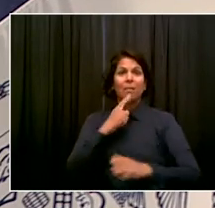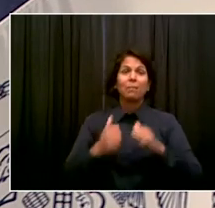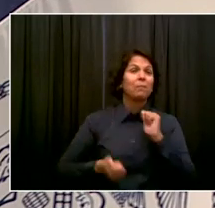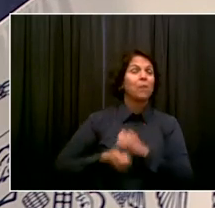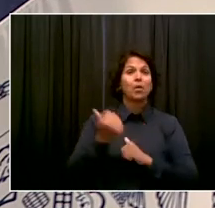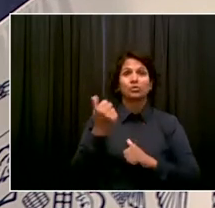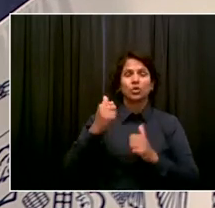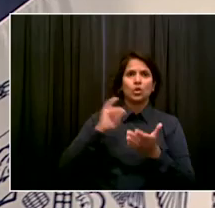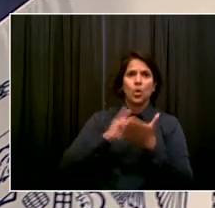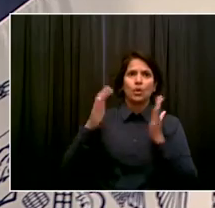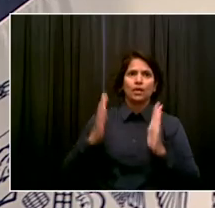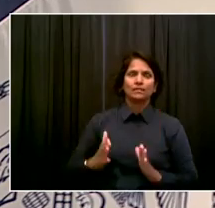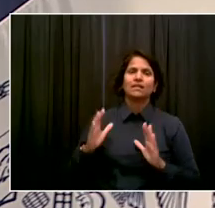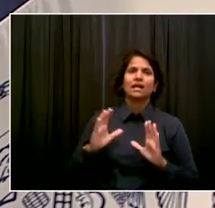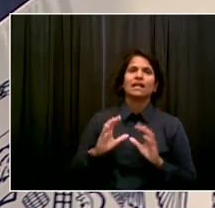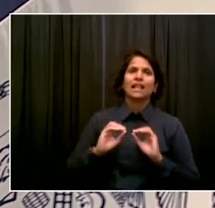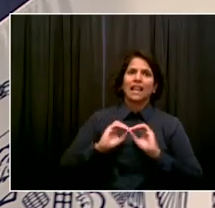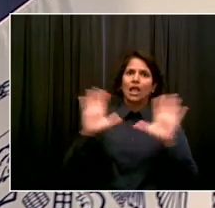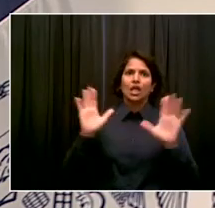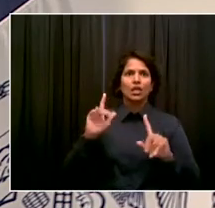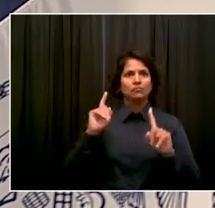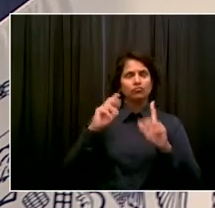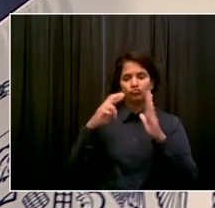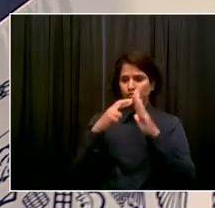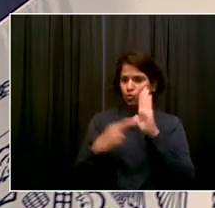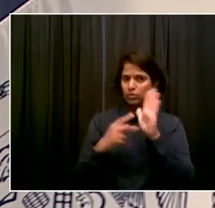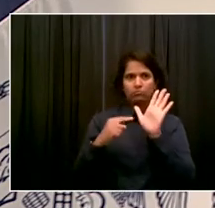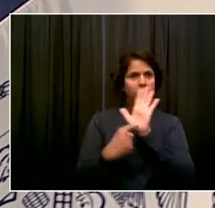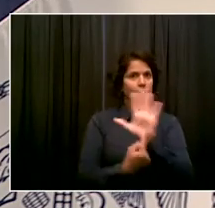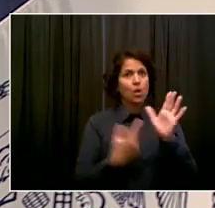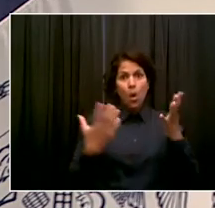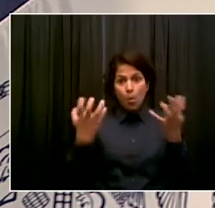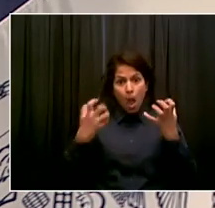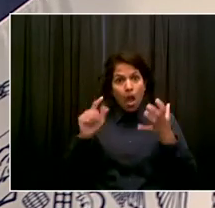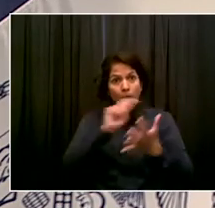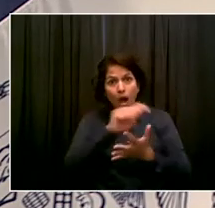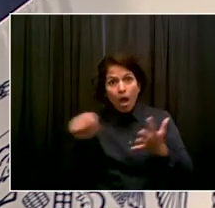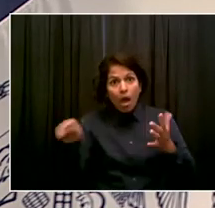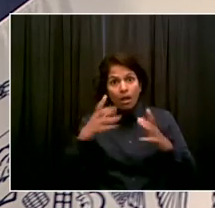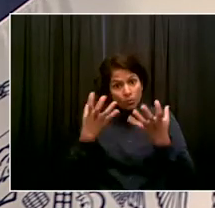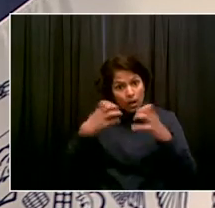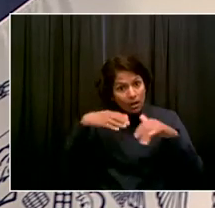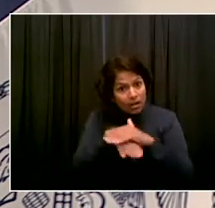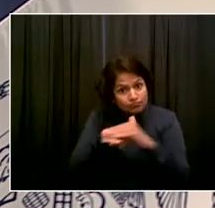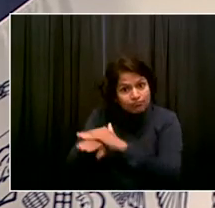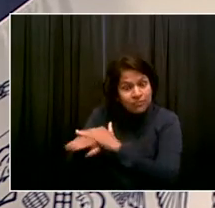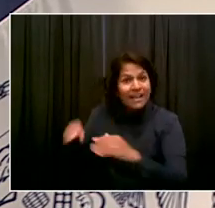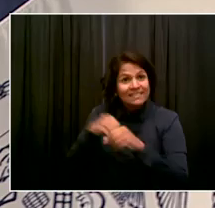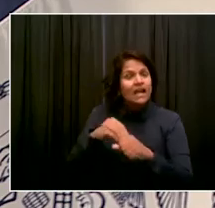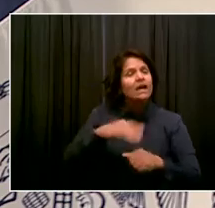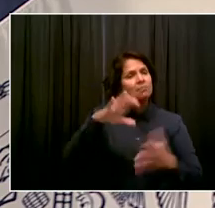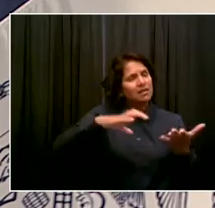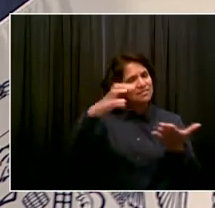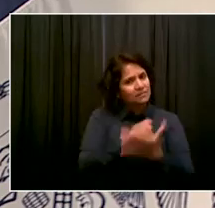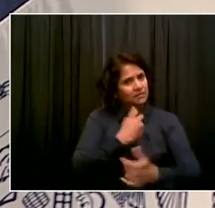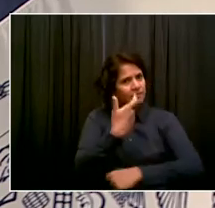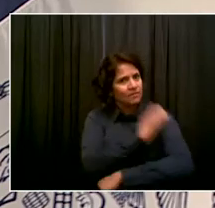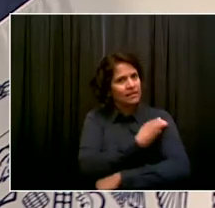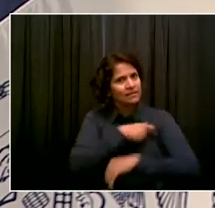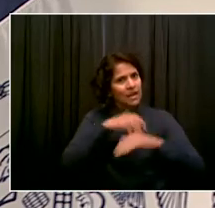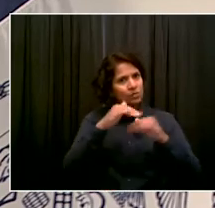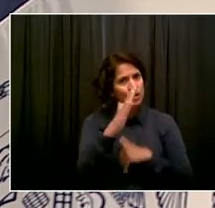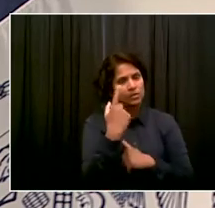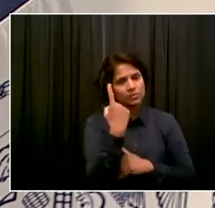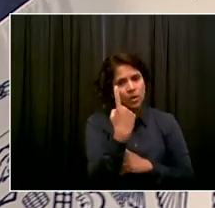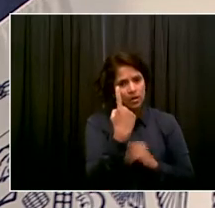standard to meet. If they want to do any of these wonderful activities indoors, go get vaccinated, at least one dose. If you're not willing to